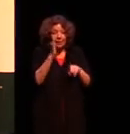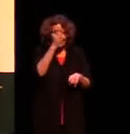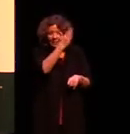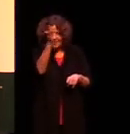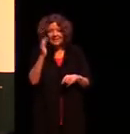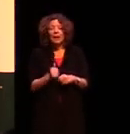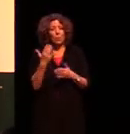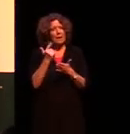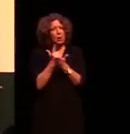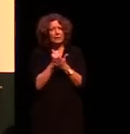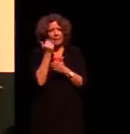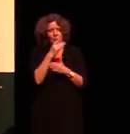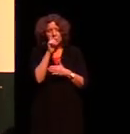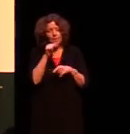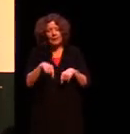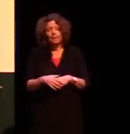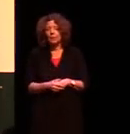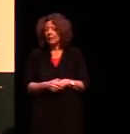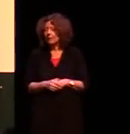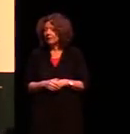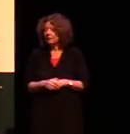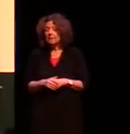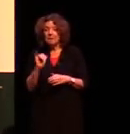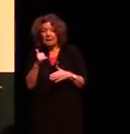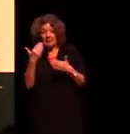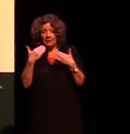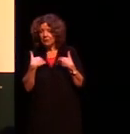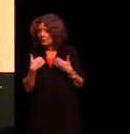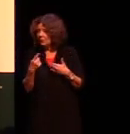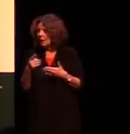do have a lot of Aboriginal people, but they don't know if they're Aboriginal or not.